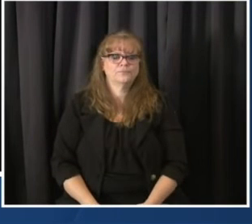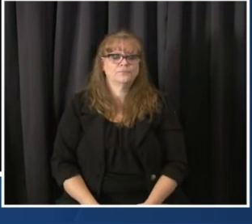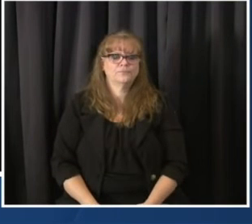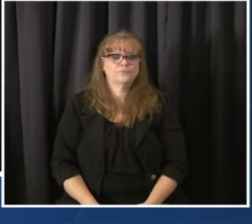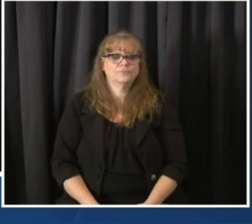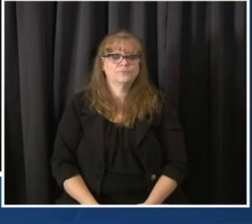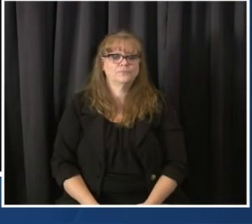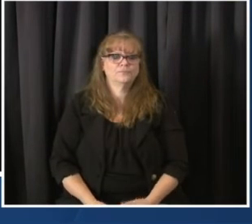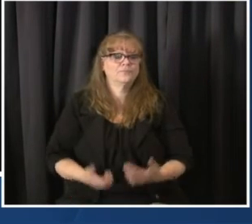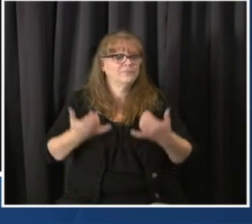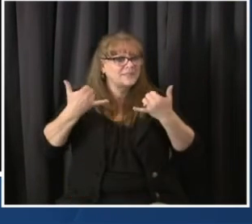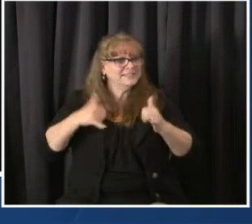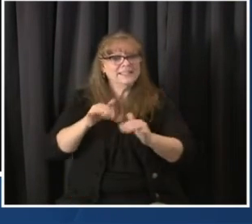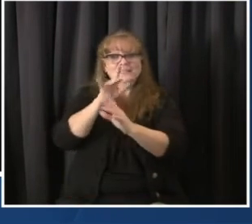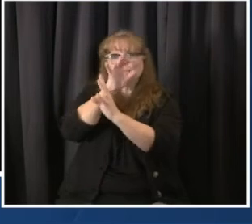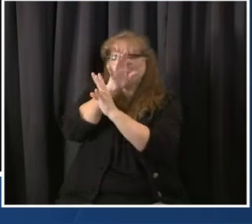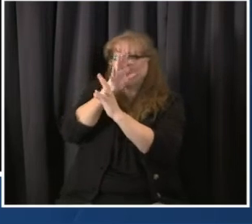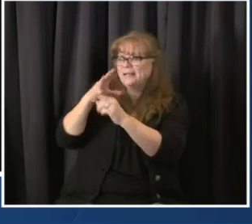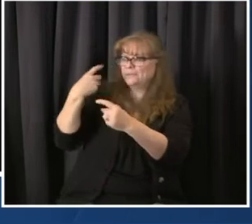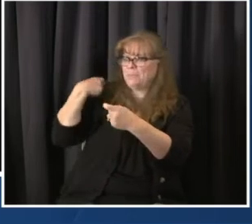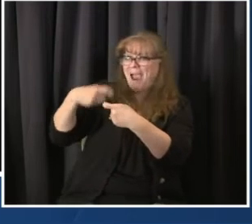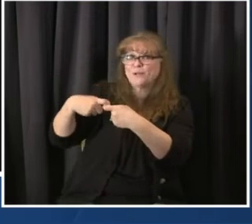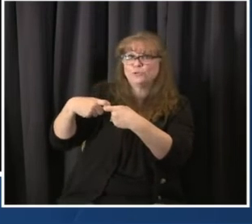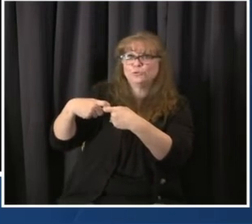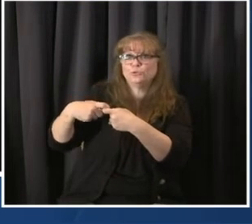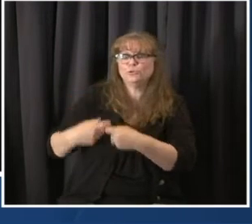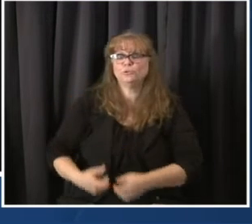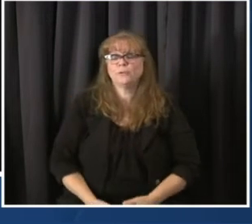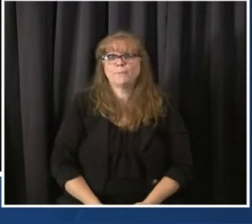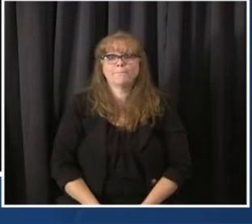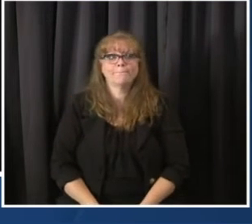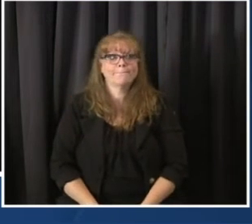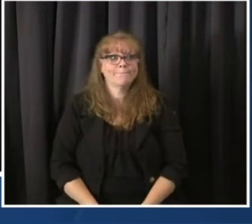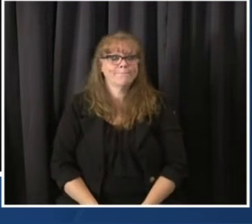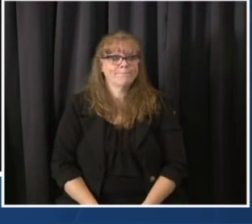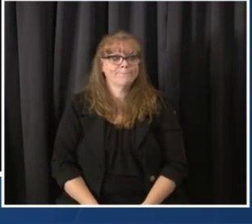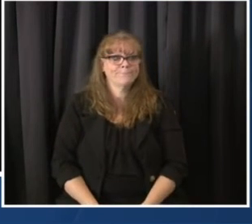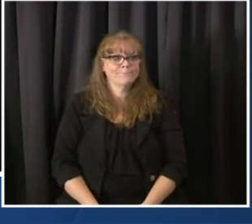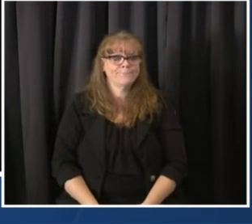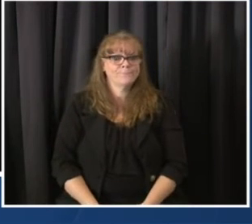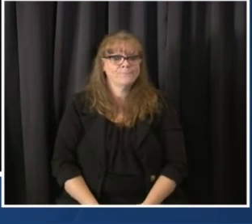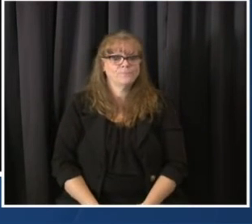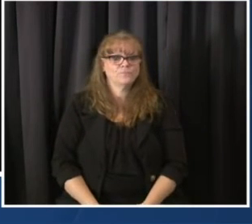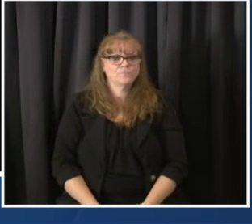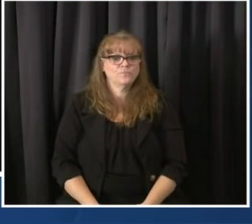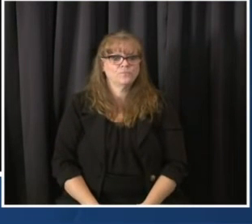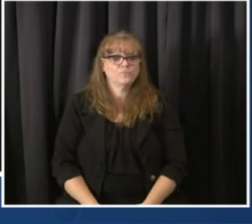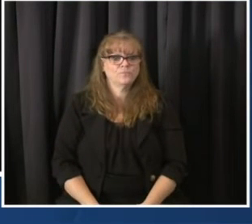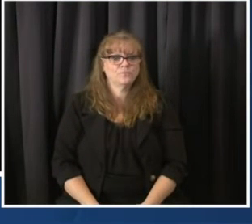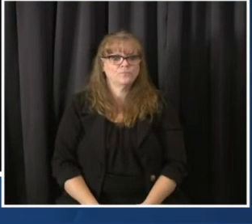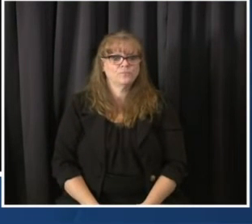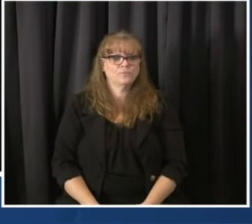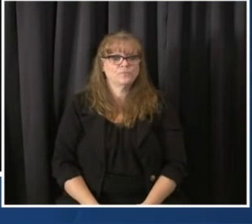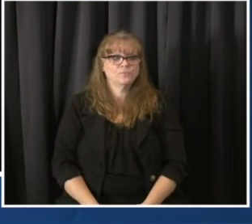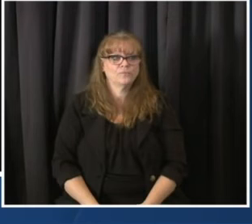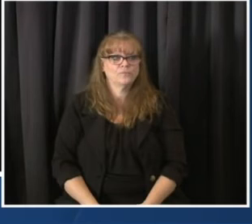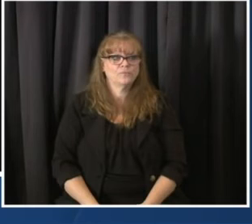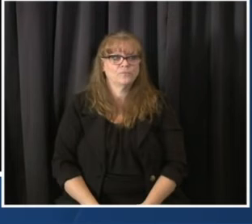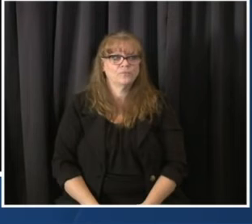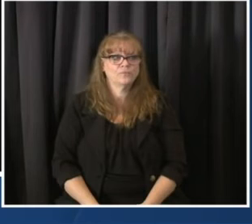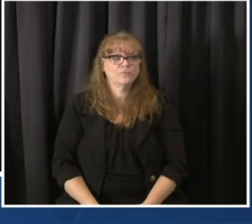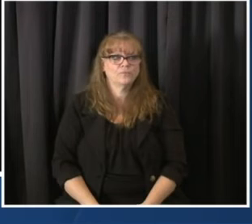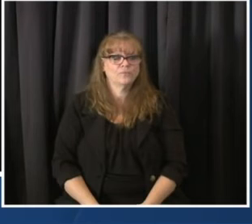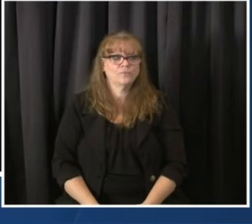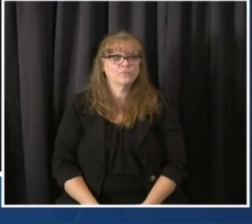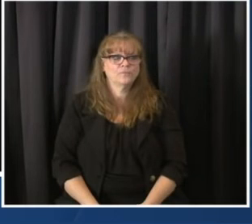salud comunitario, los hospitales, y ver para noticias de clínicos en